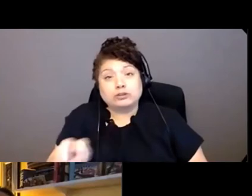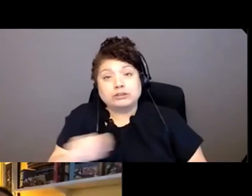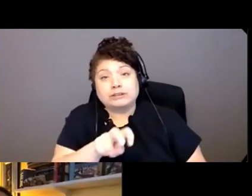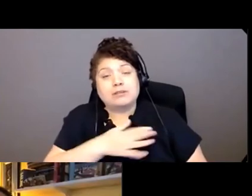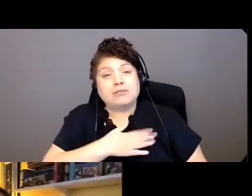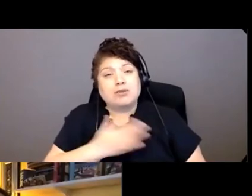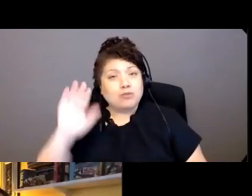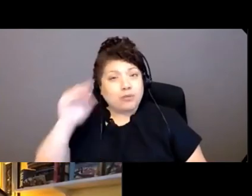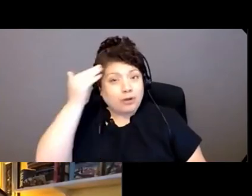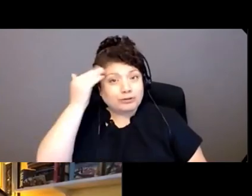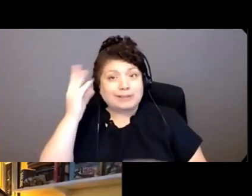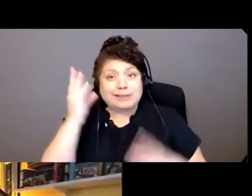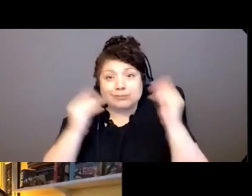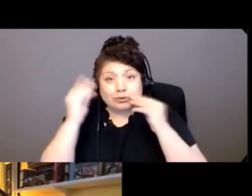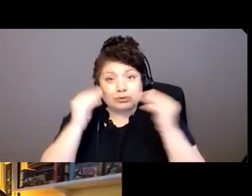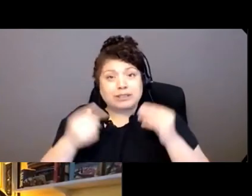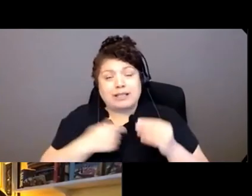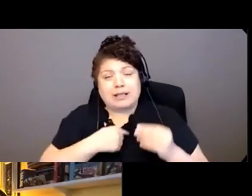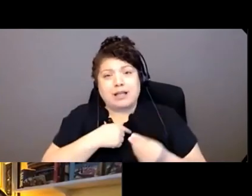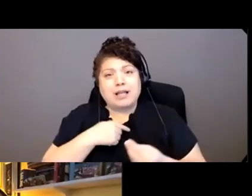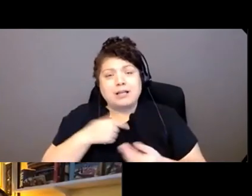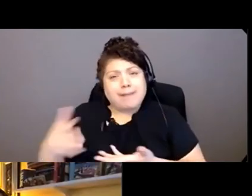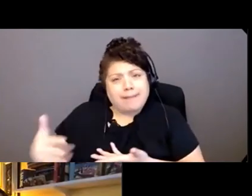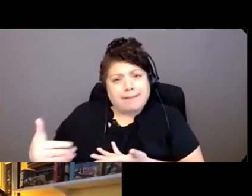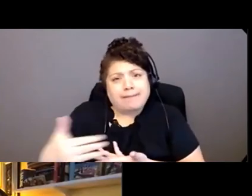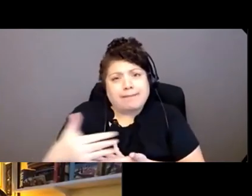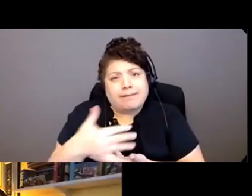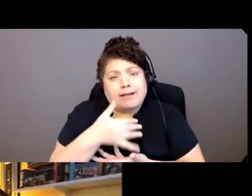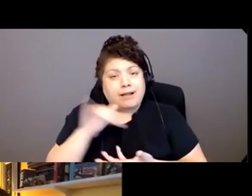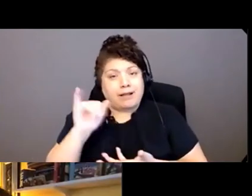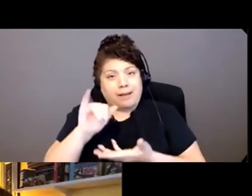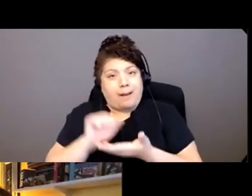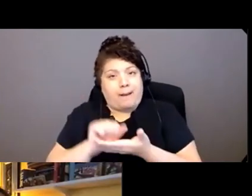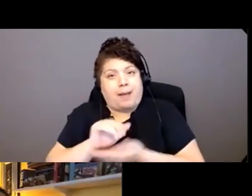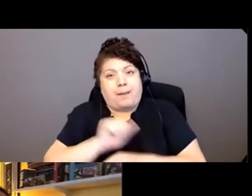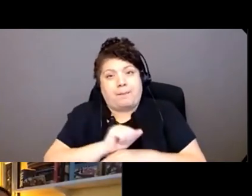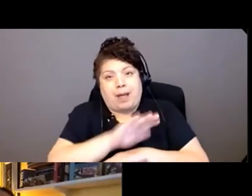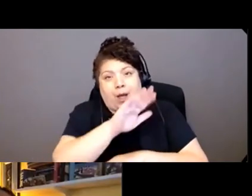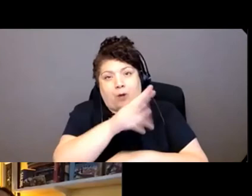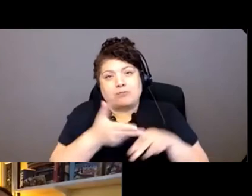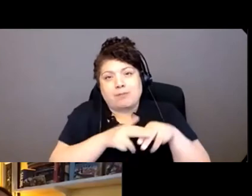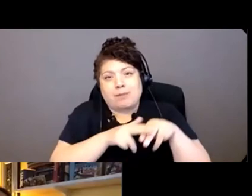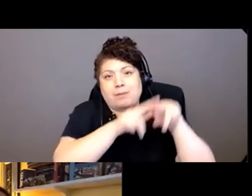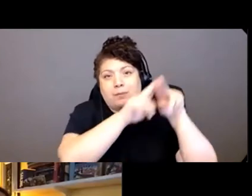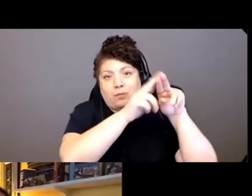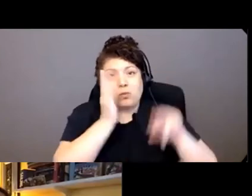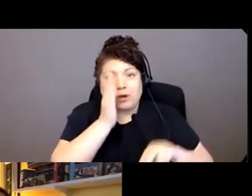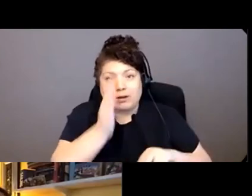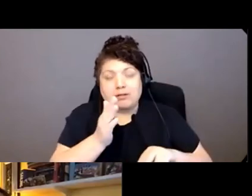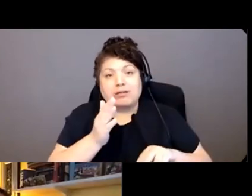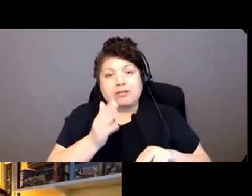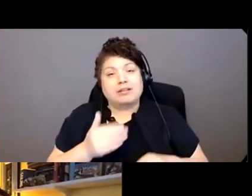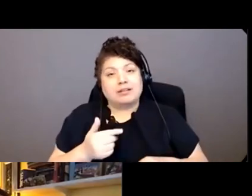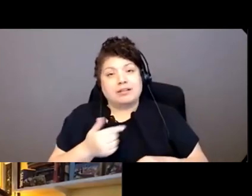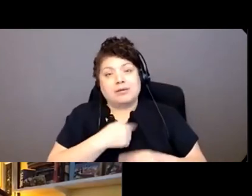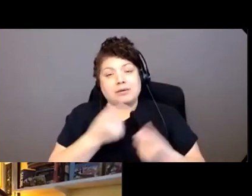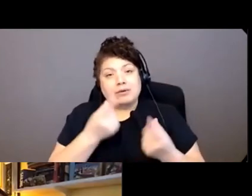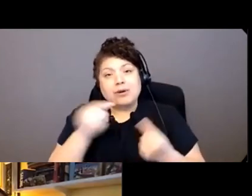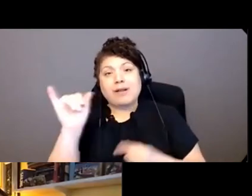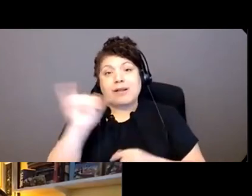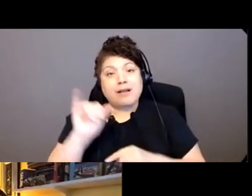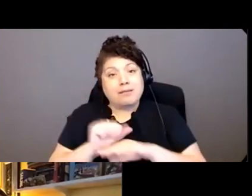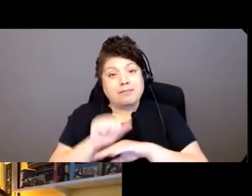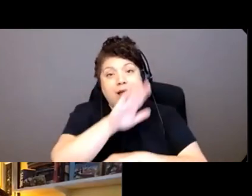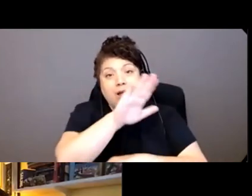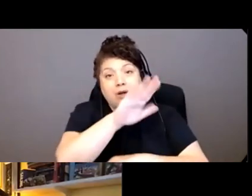which I make a mountain and I see the world as if I am a mountain. So every direction and and from the top of the